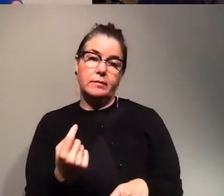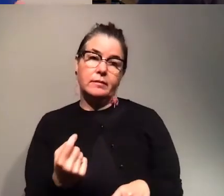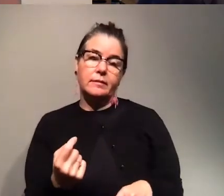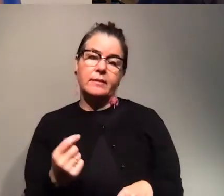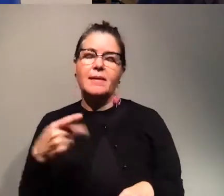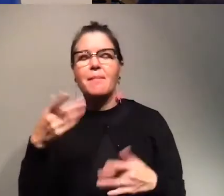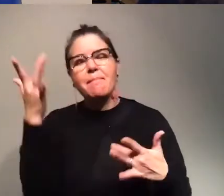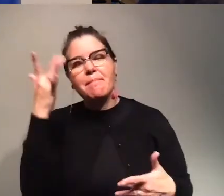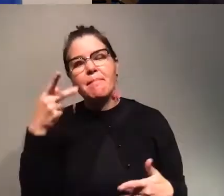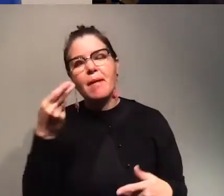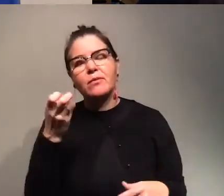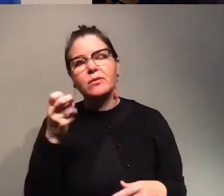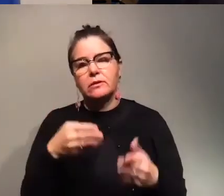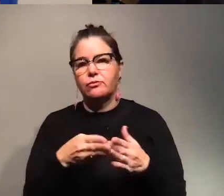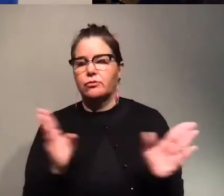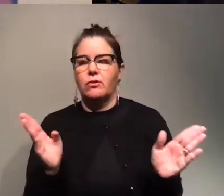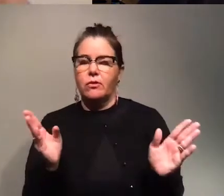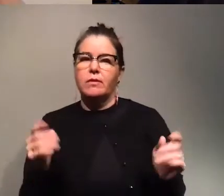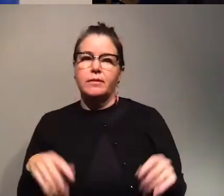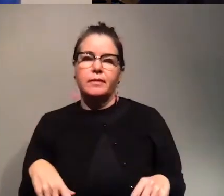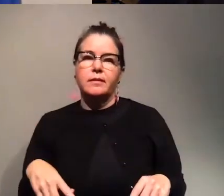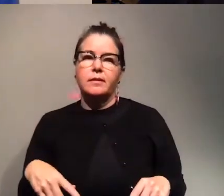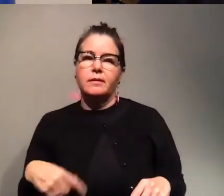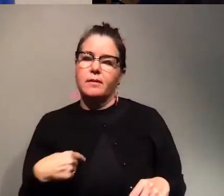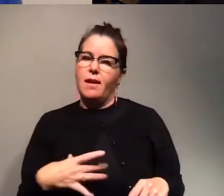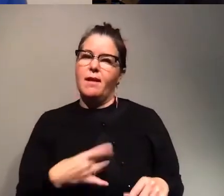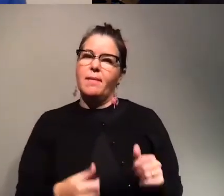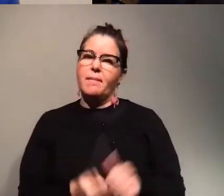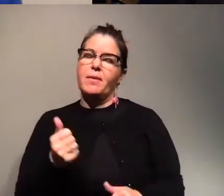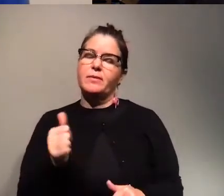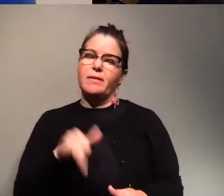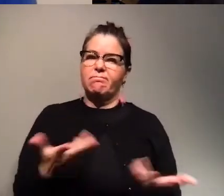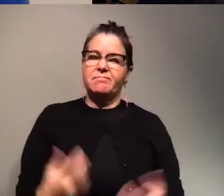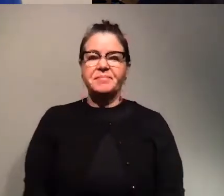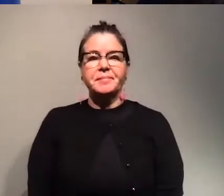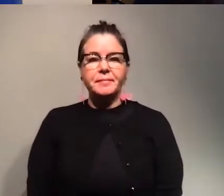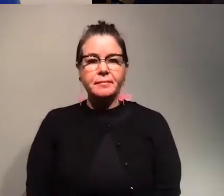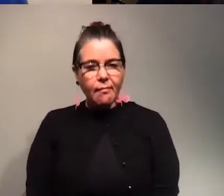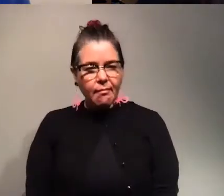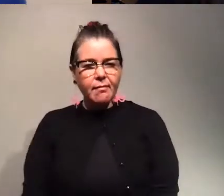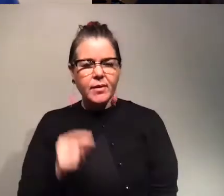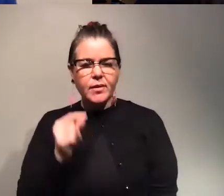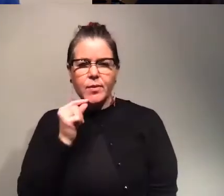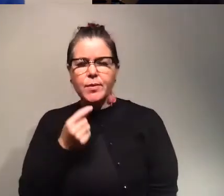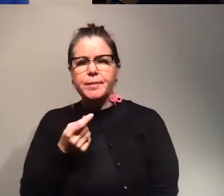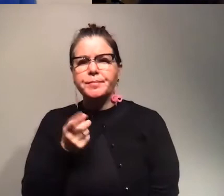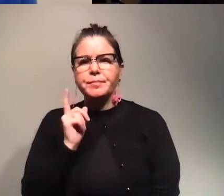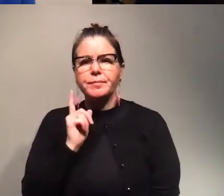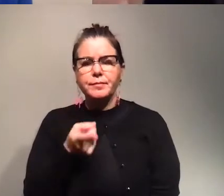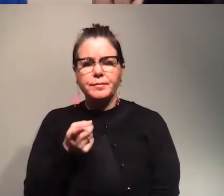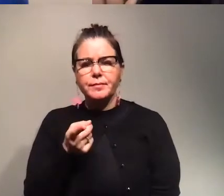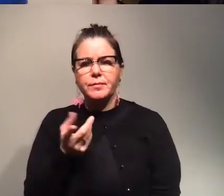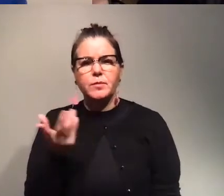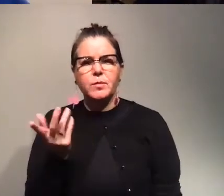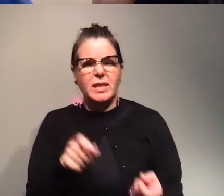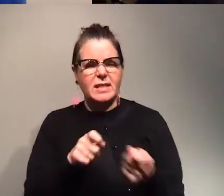in general was one of the ones who I liked the most. So yeah. Super cool. So what exactly is